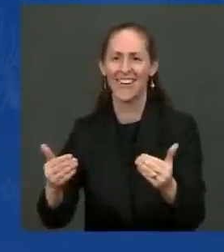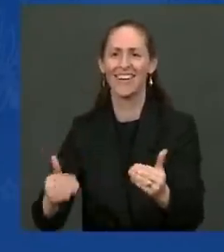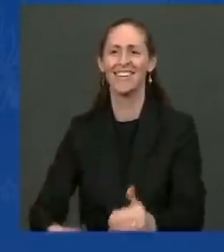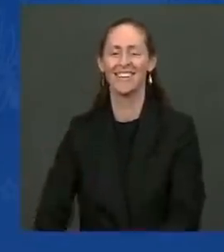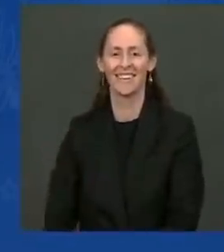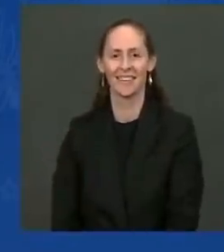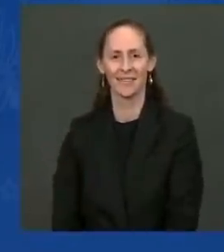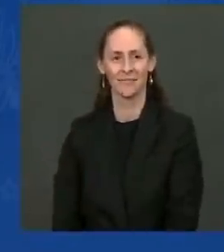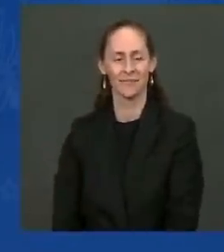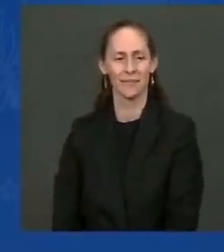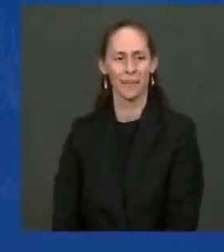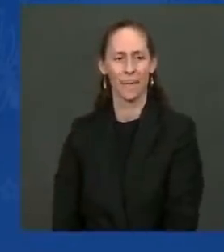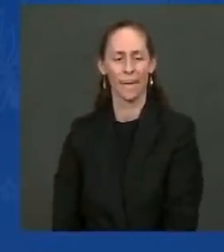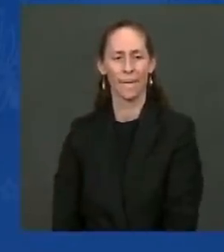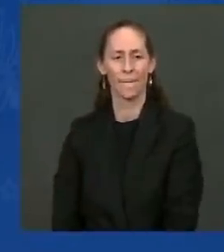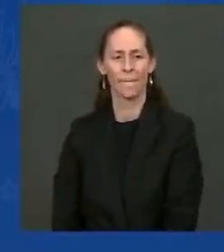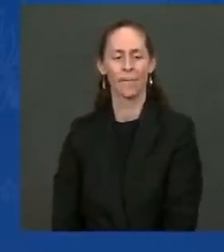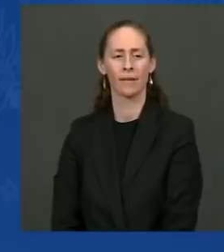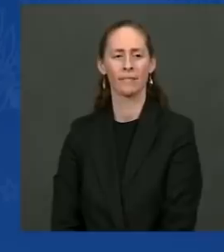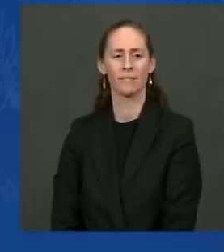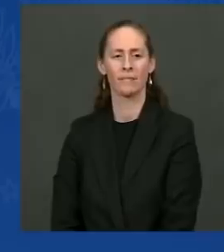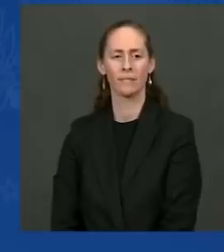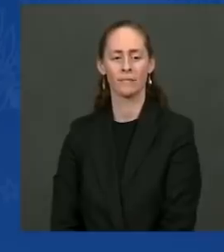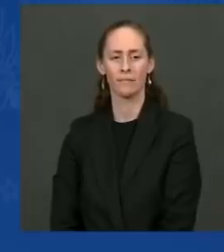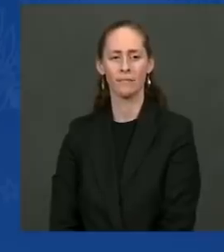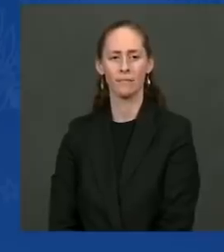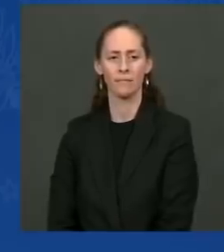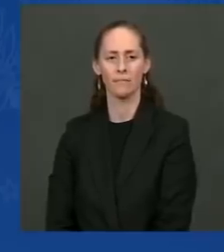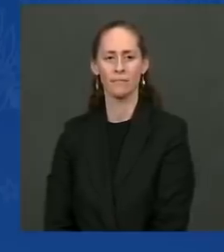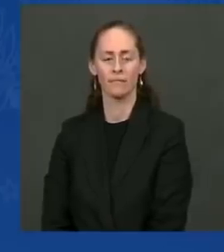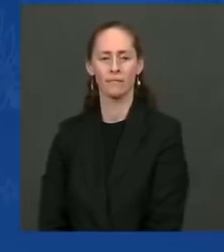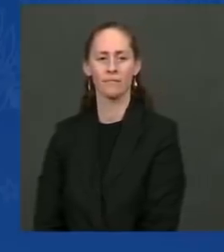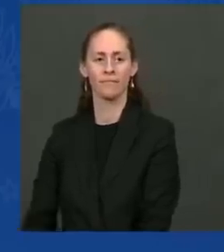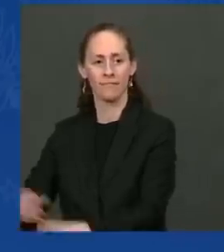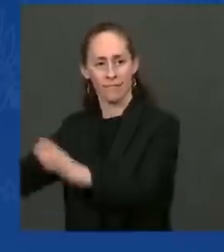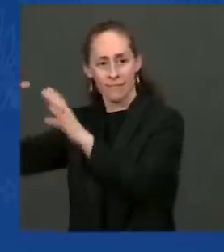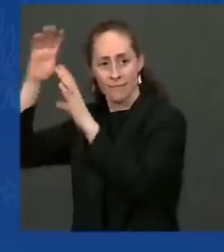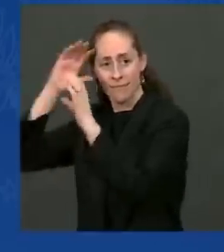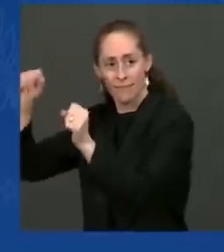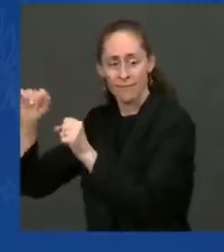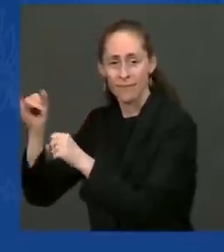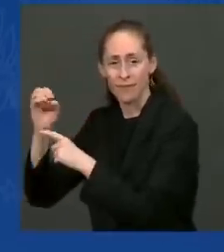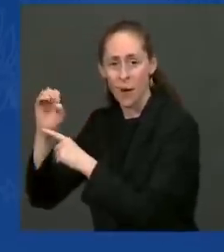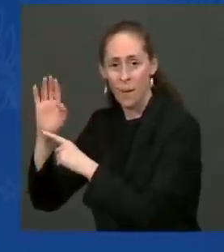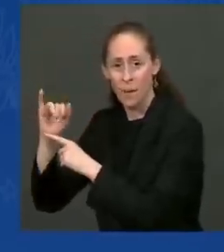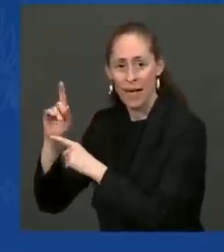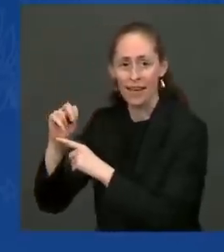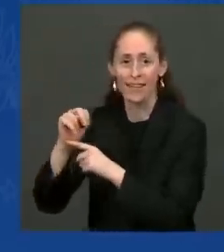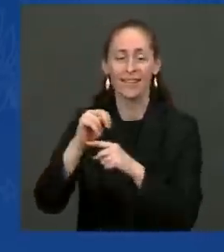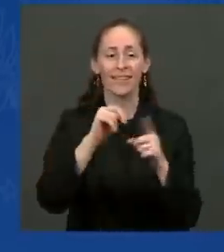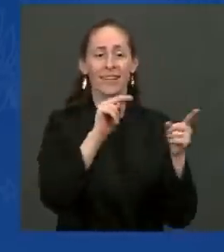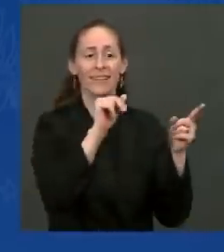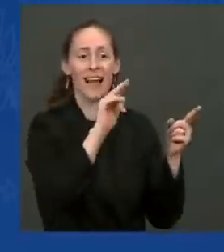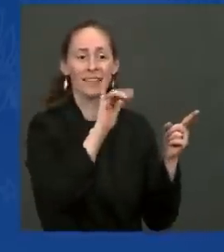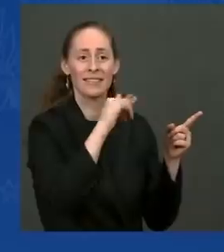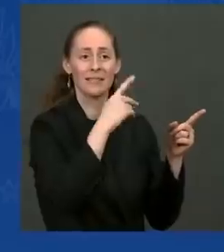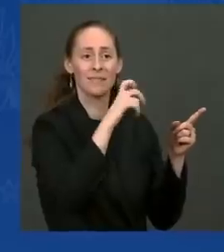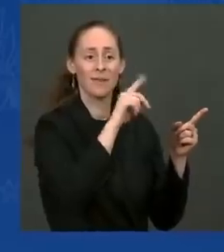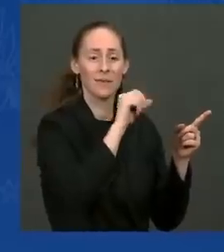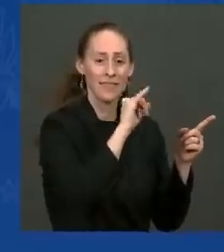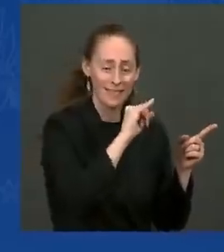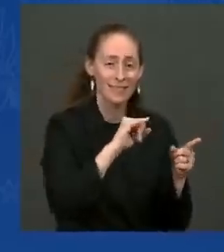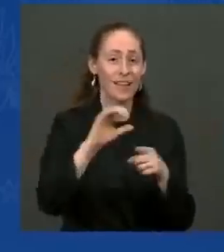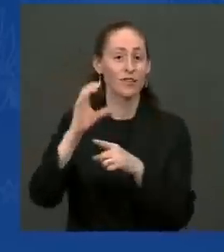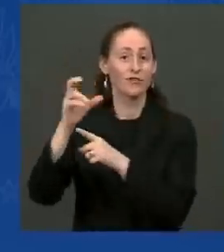President Joe Biden, Speaker Nancy Pelosi, Majority Leader Chuck Schumer, cabinet